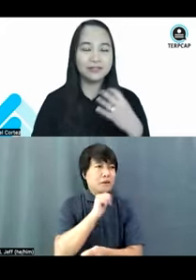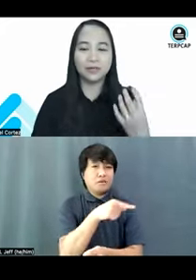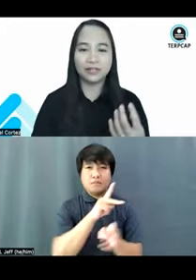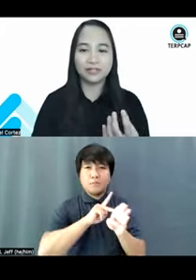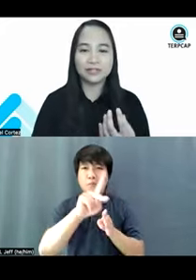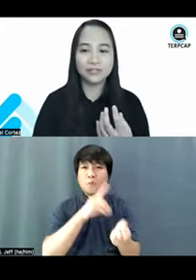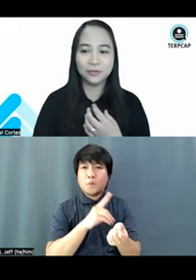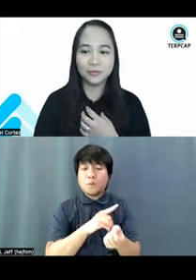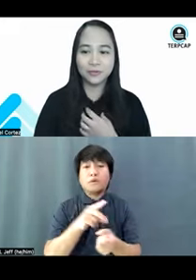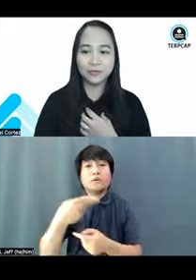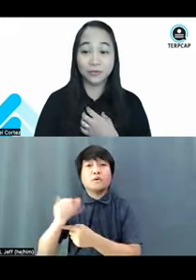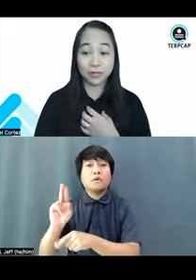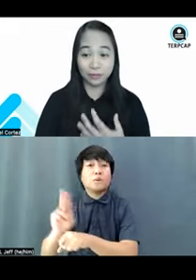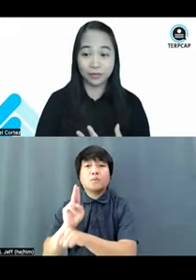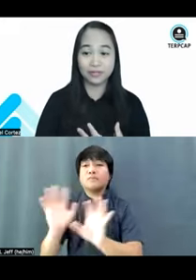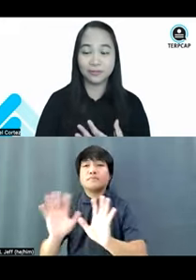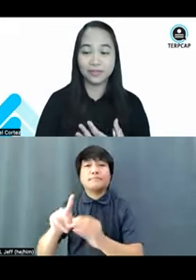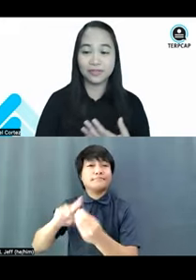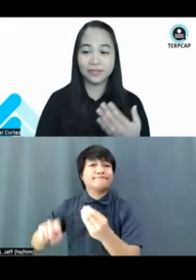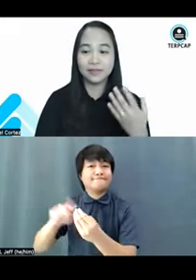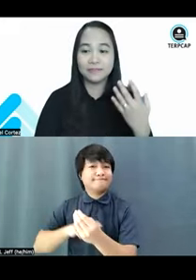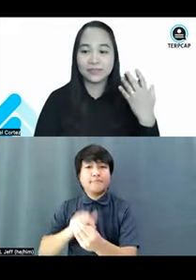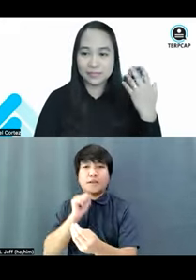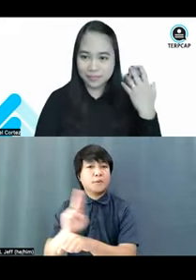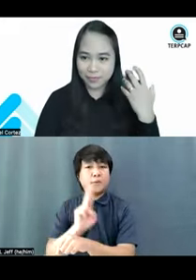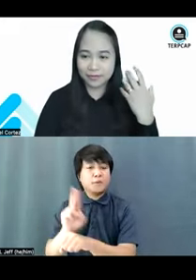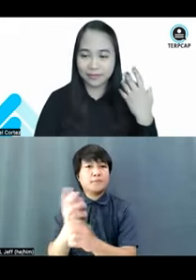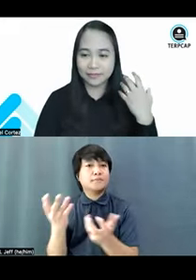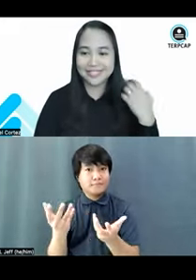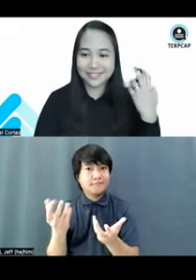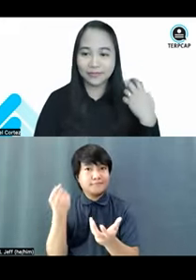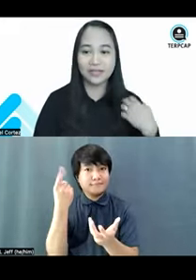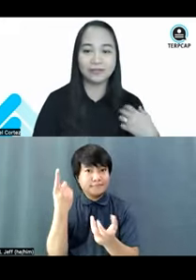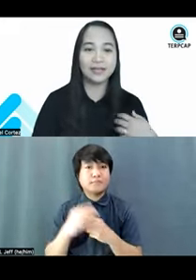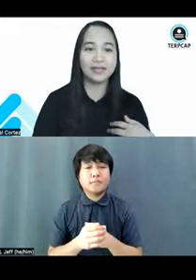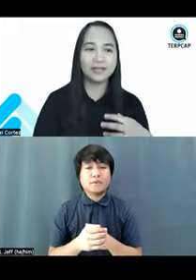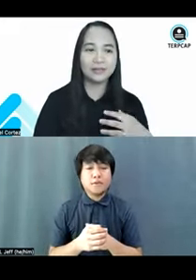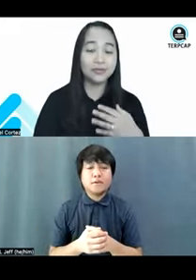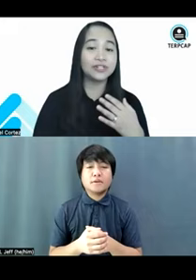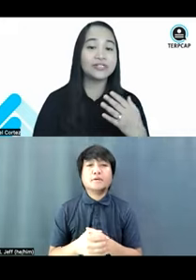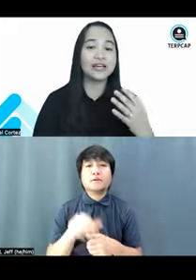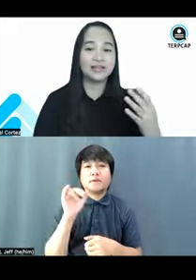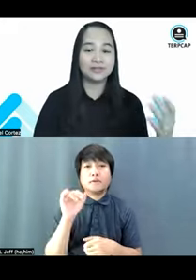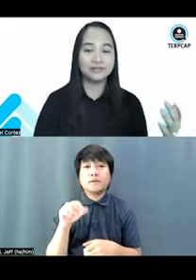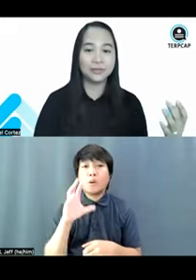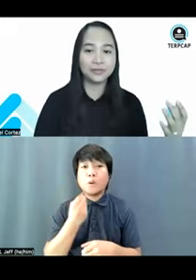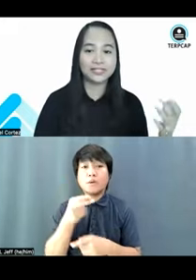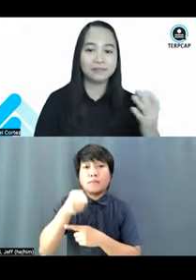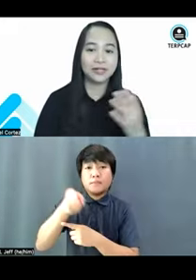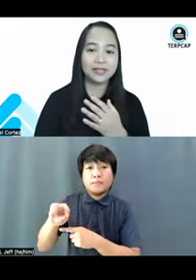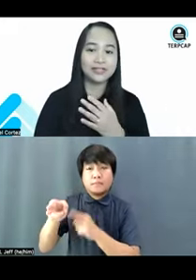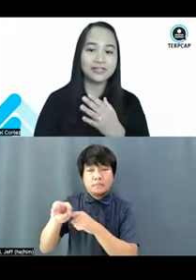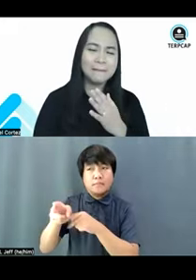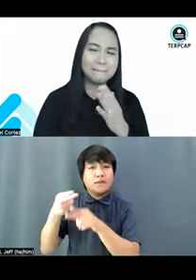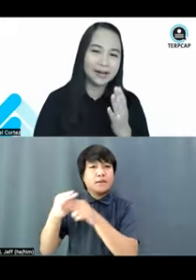individuals who were born with a sense of hearing, and over time, they would